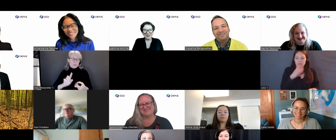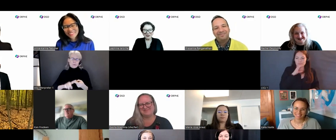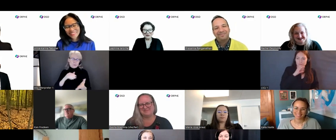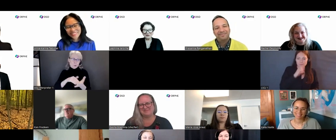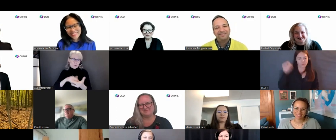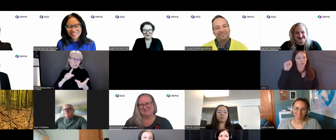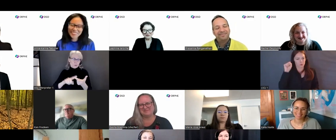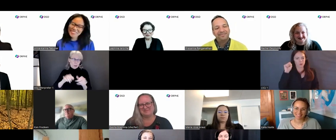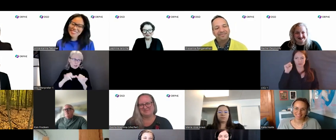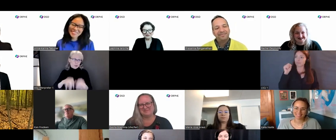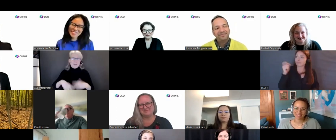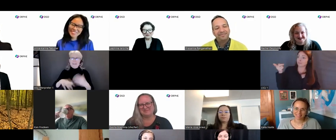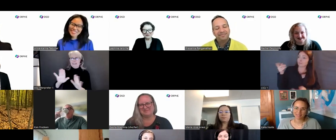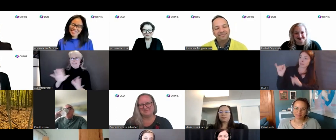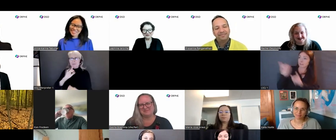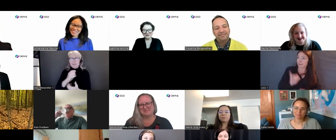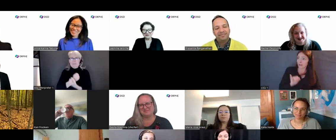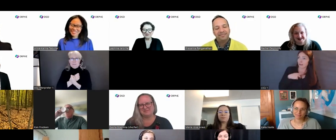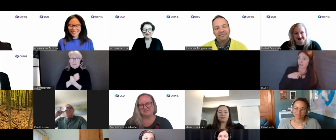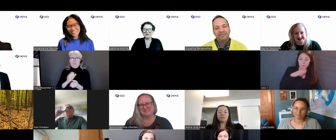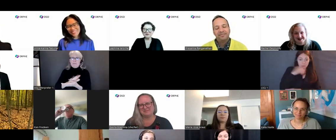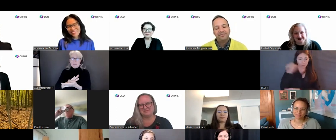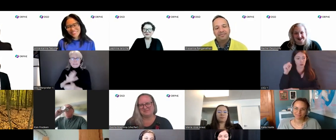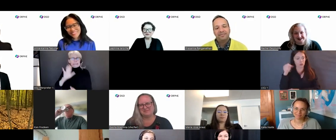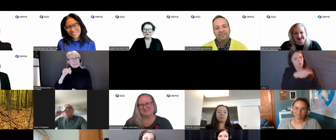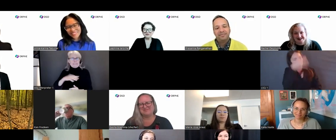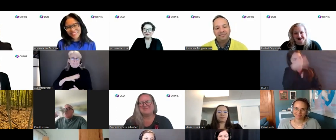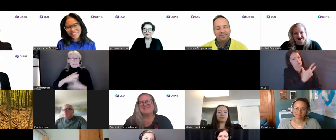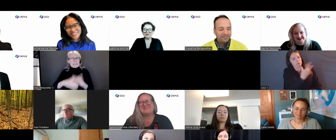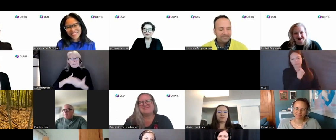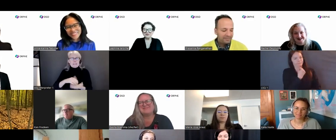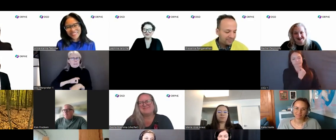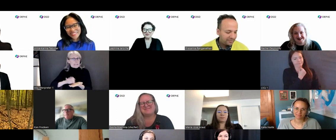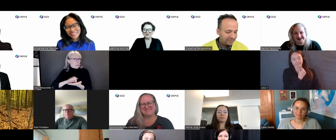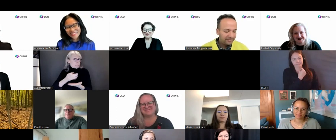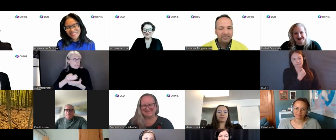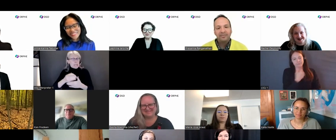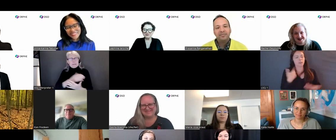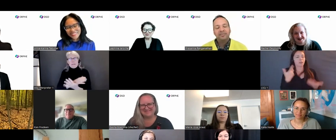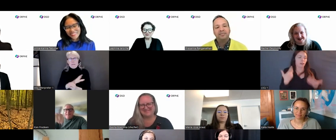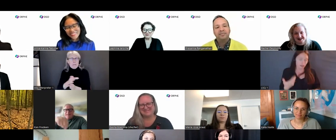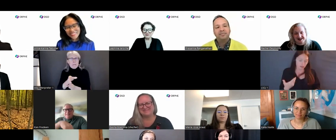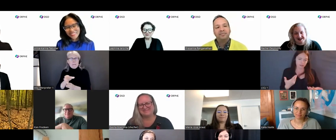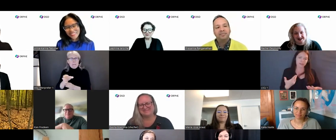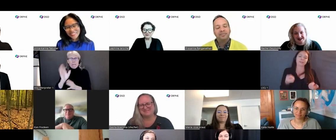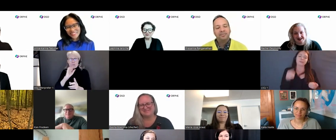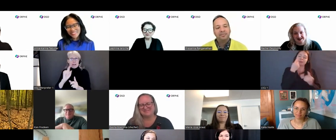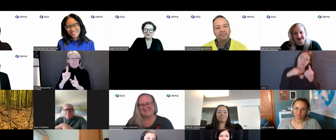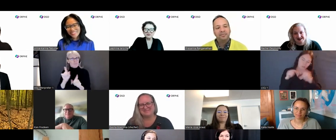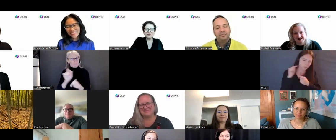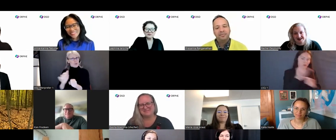I really love film. So I found my way through accounting and finance into the film industry. I'm very, very much in love with my job.